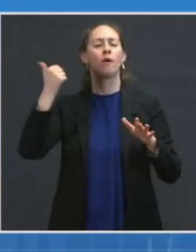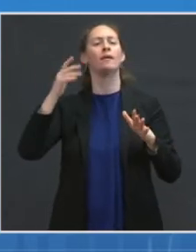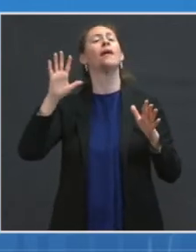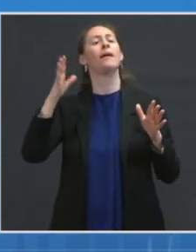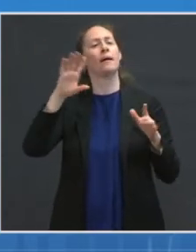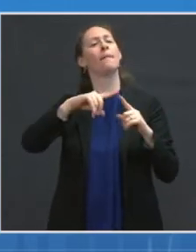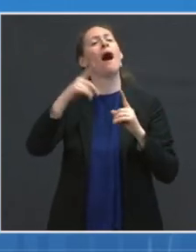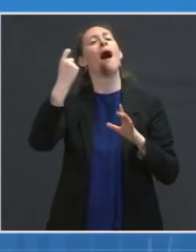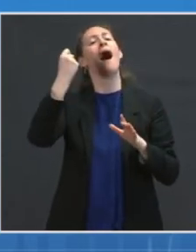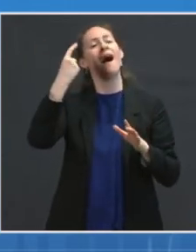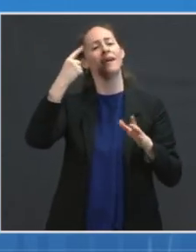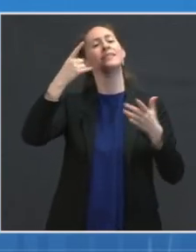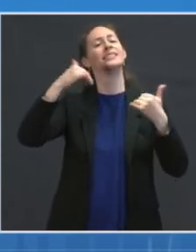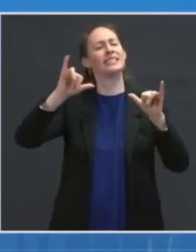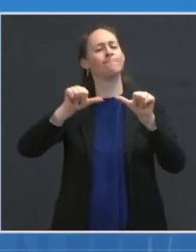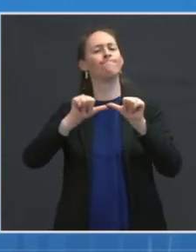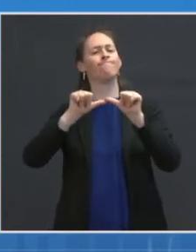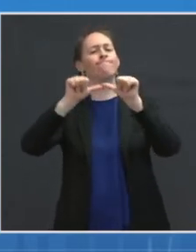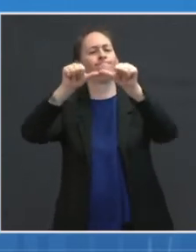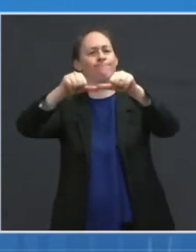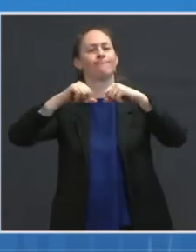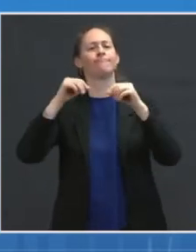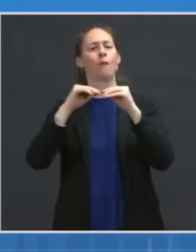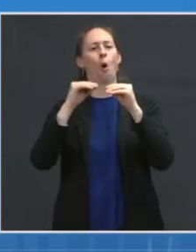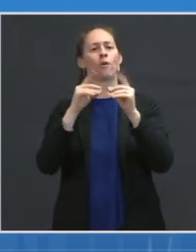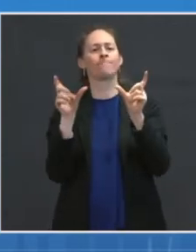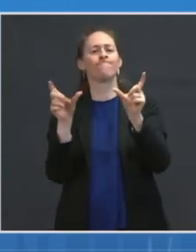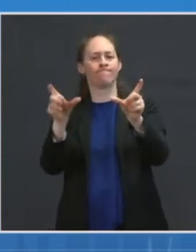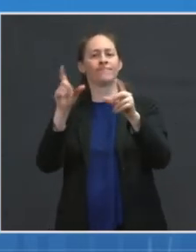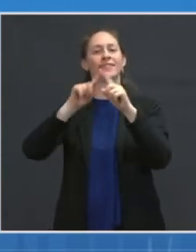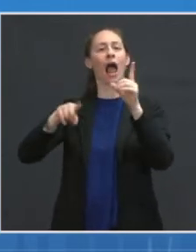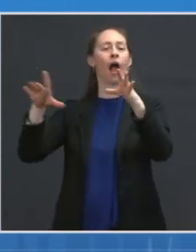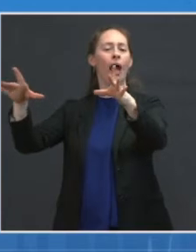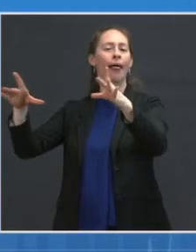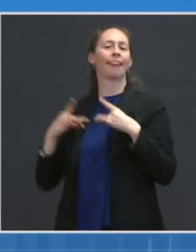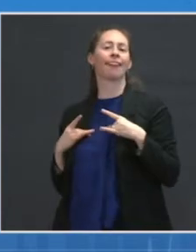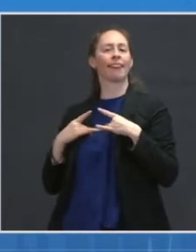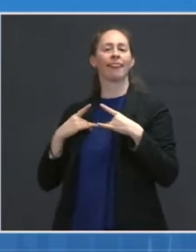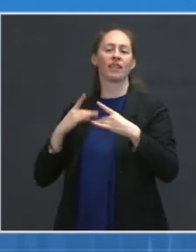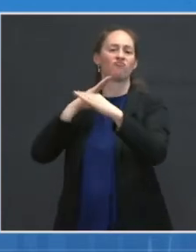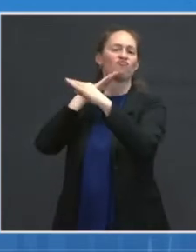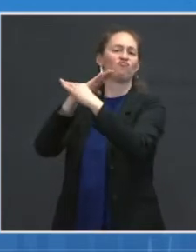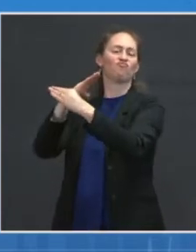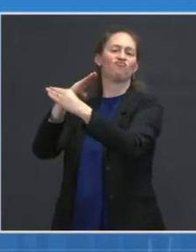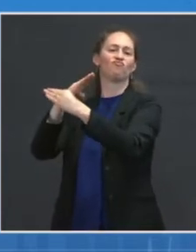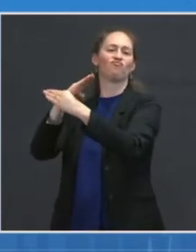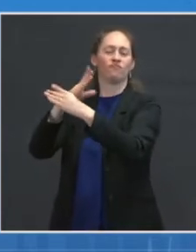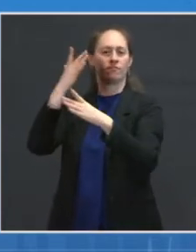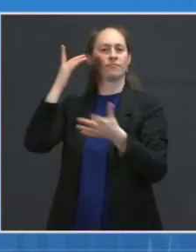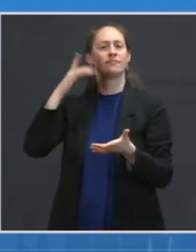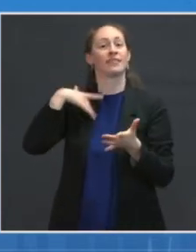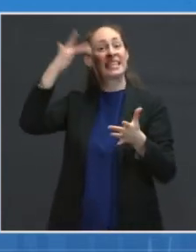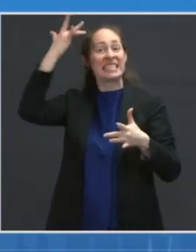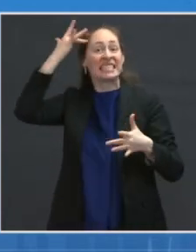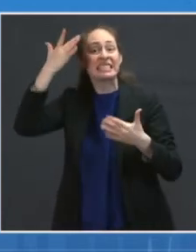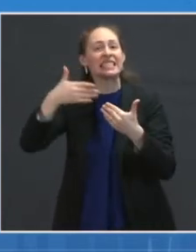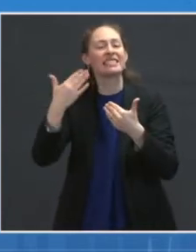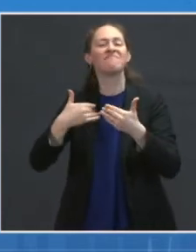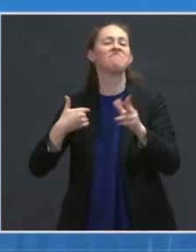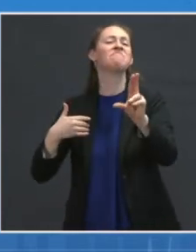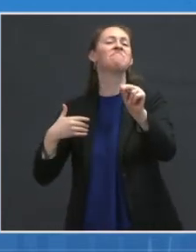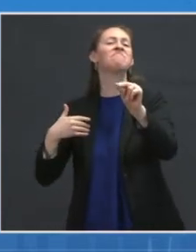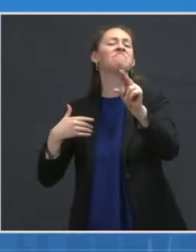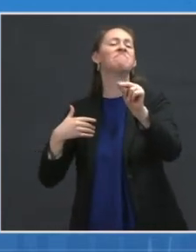against severe disease. So it's a variant issue to protect against variant. The other